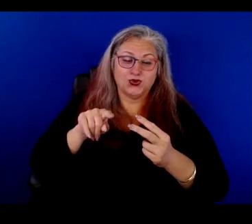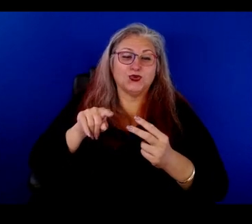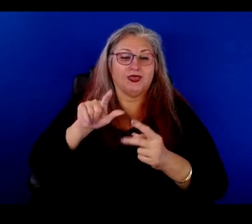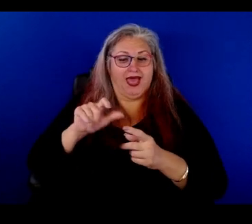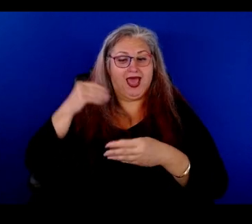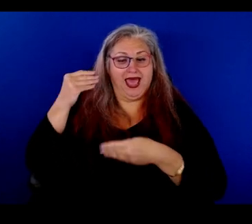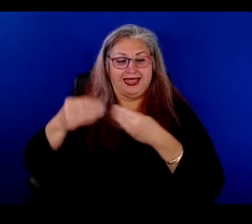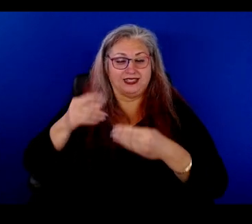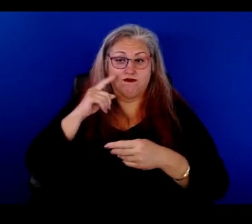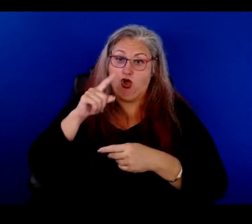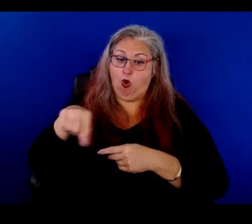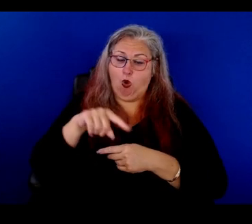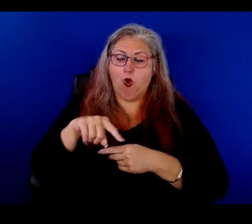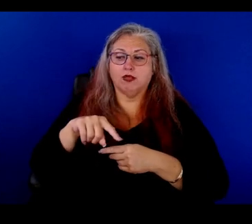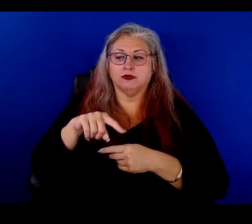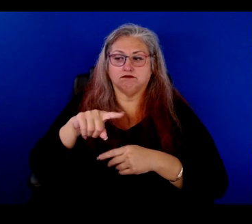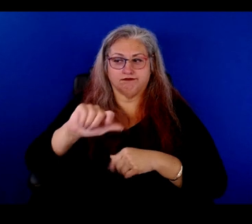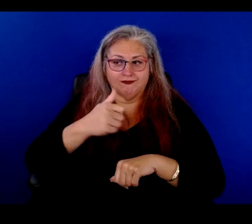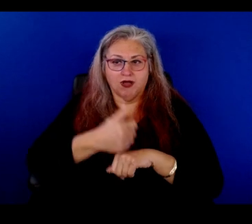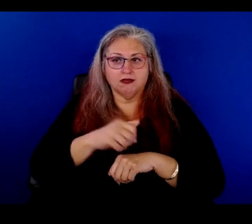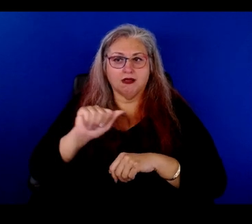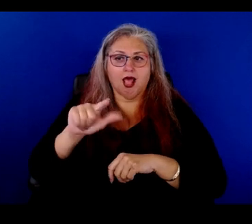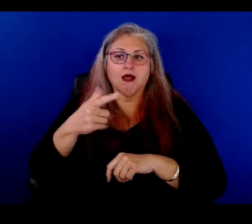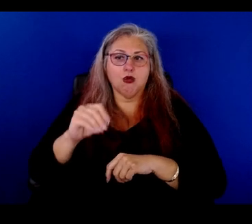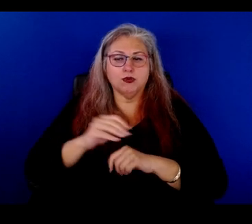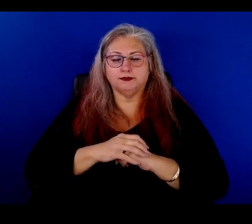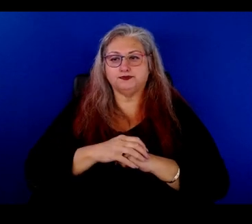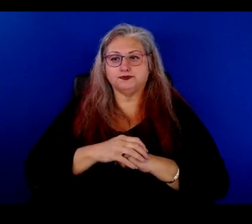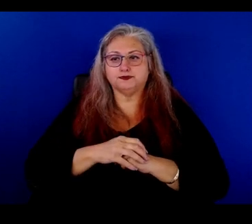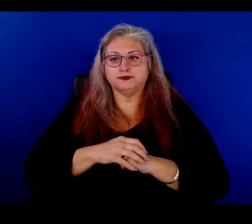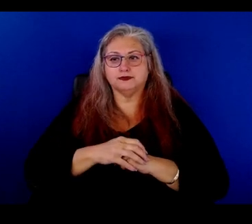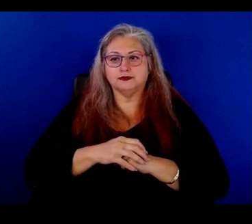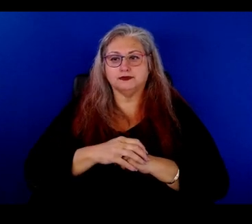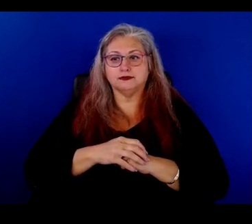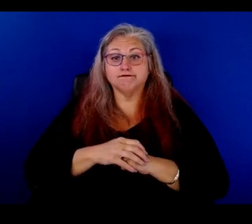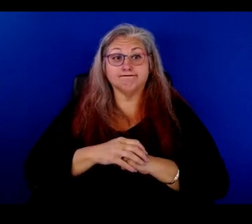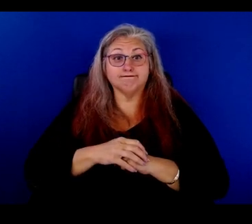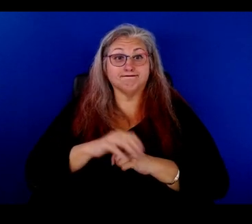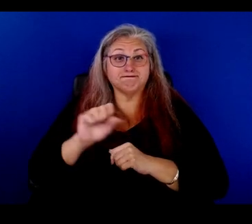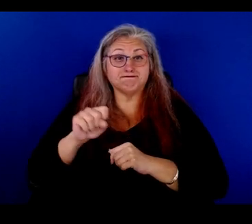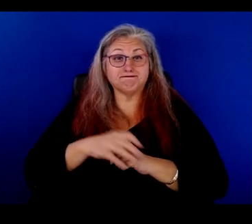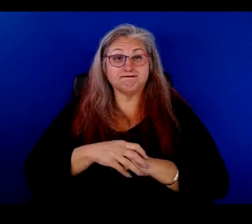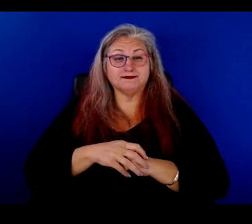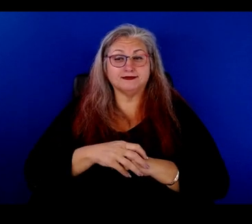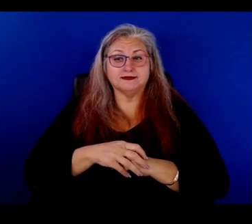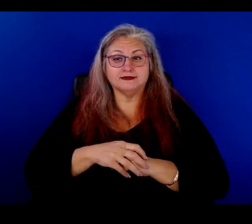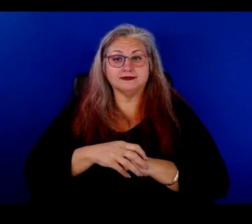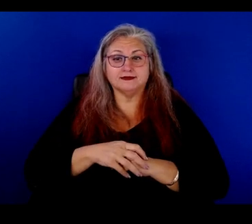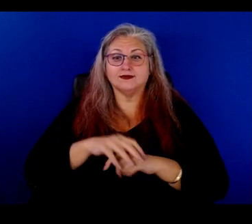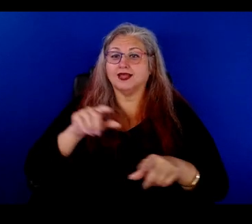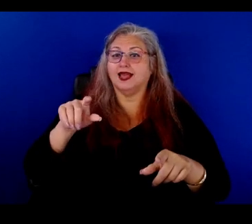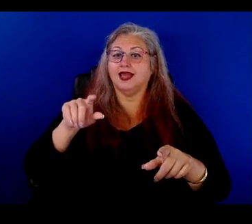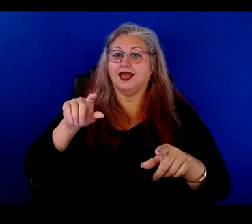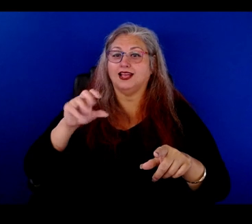legacy of all of you who founded Algo, um, yeah, um, I, there were a lot of